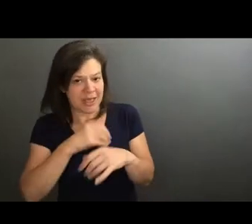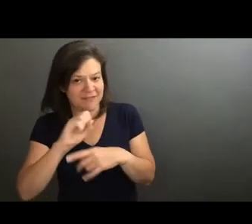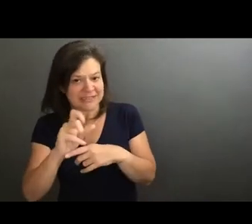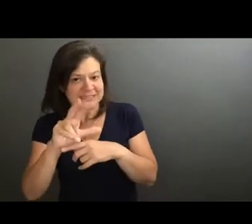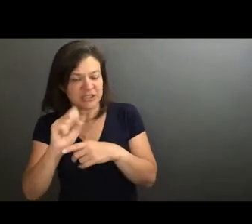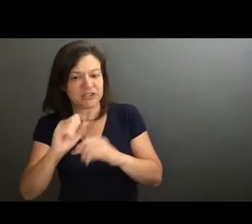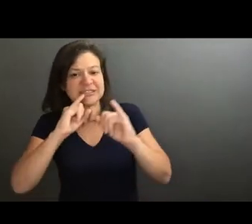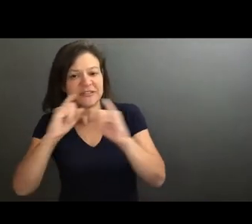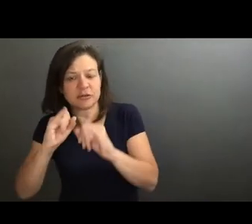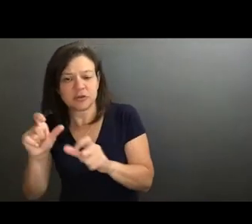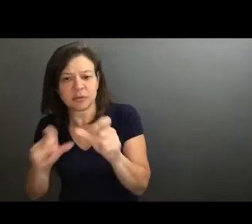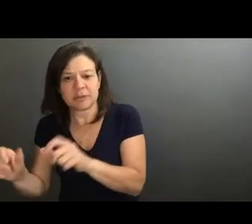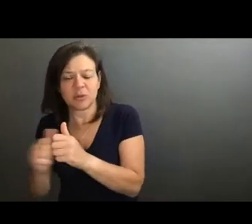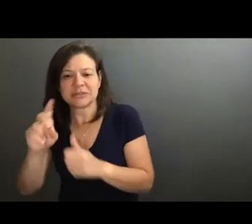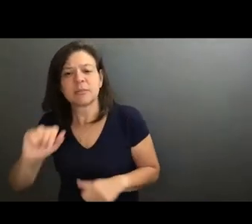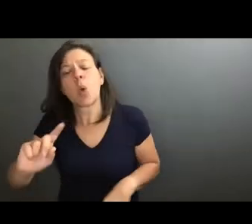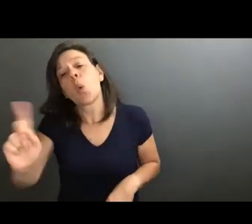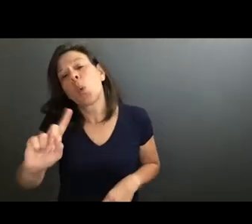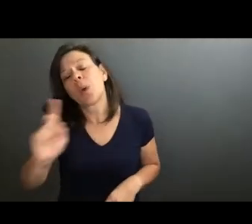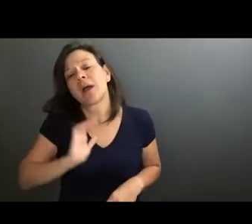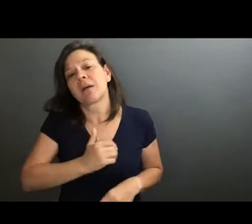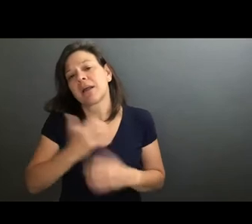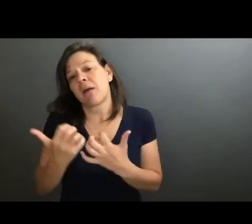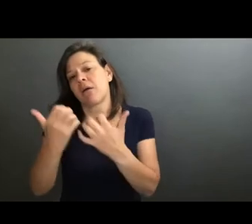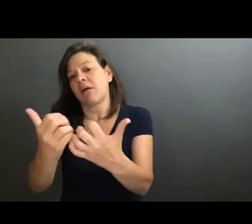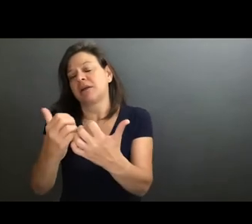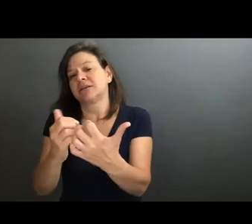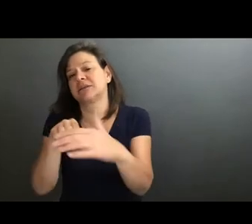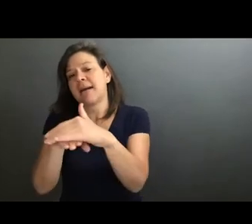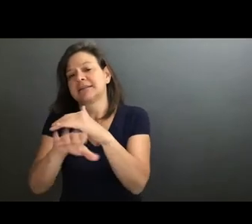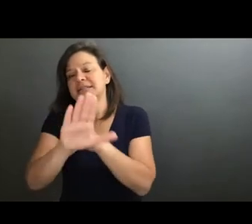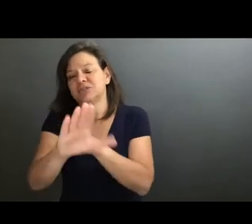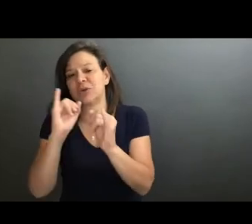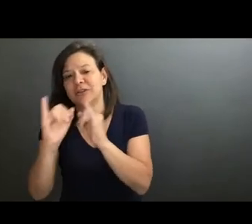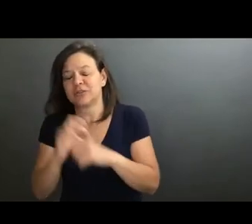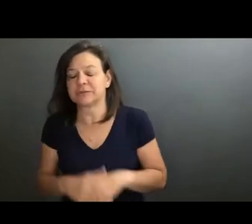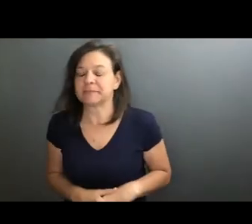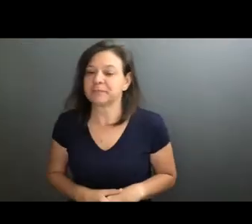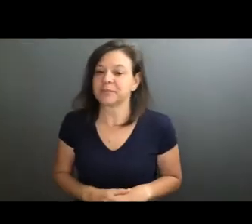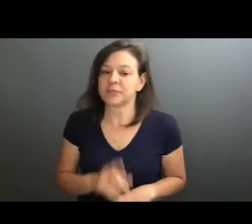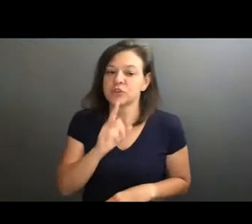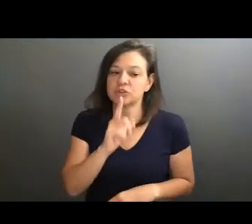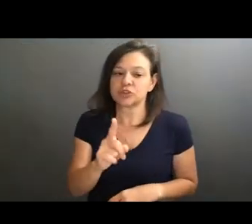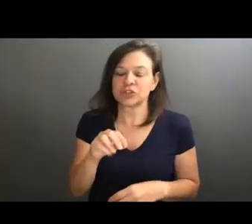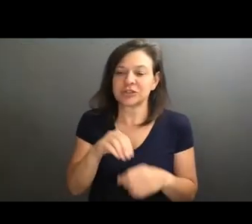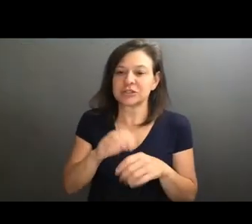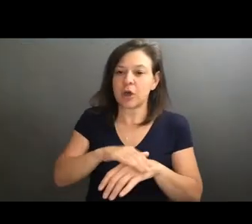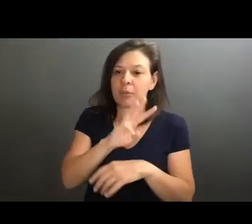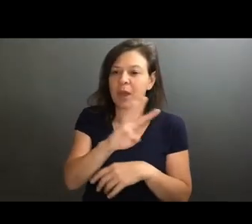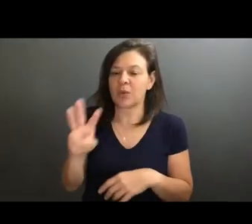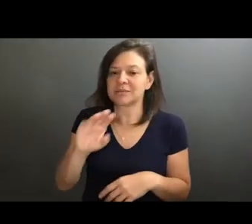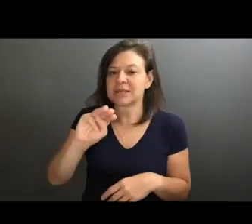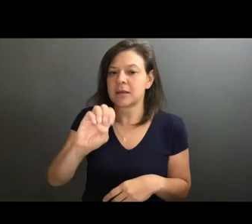interviewing people with disabilities. Where could our audience members access that? Sure. So it's under my website like